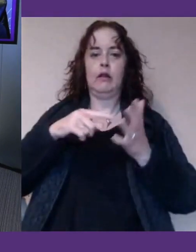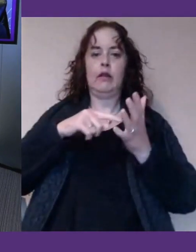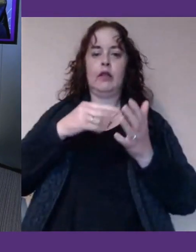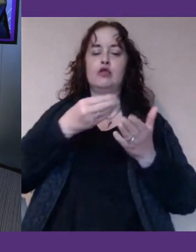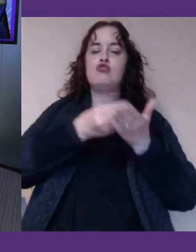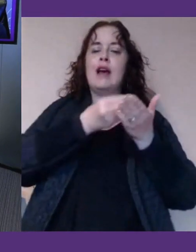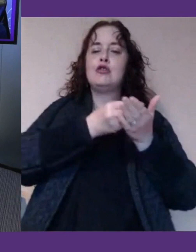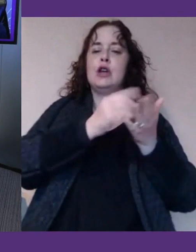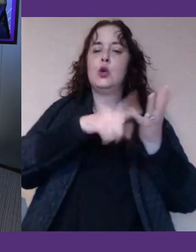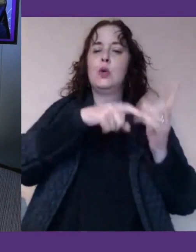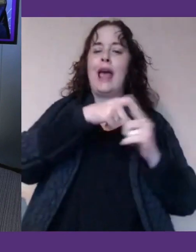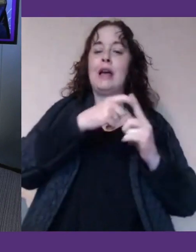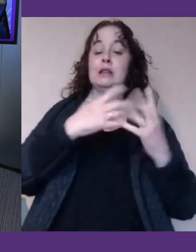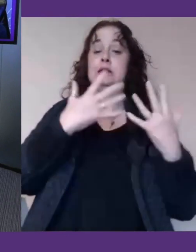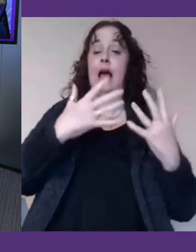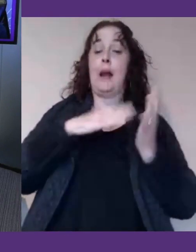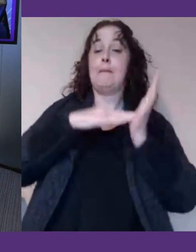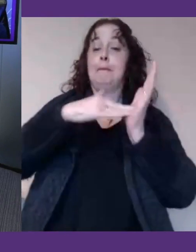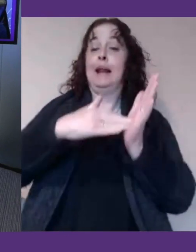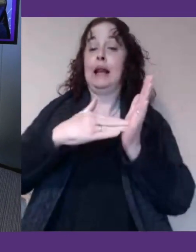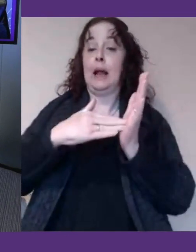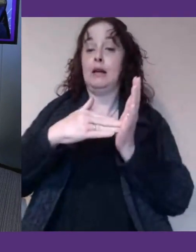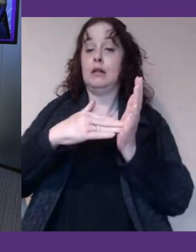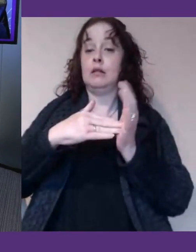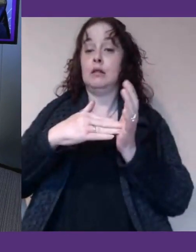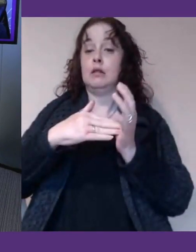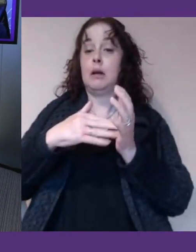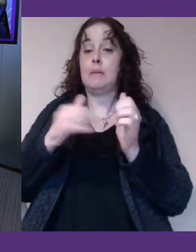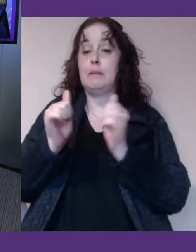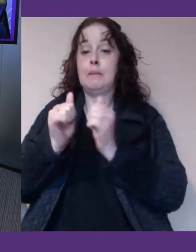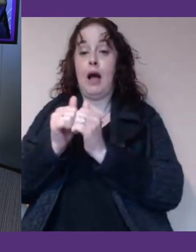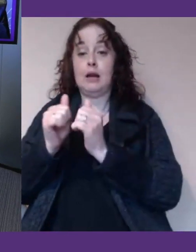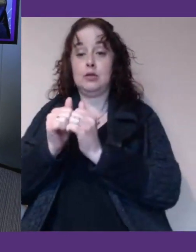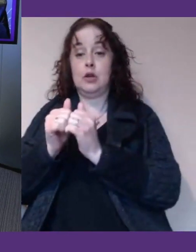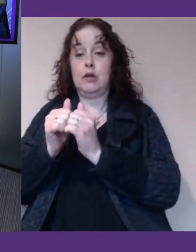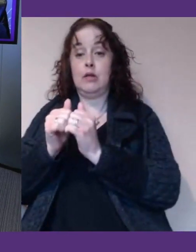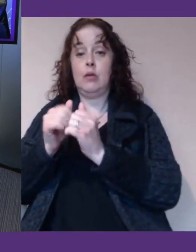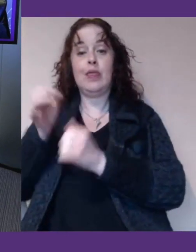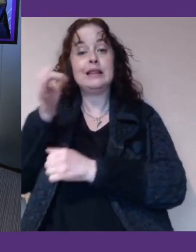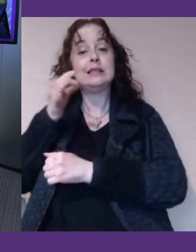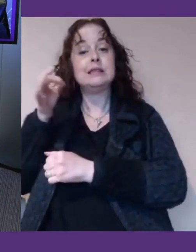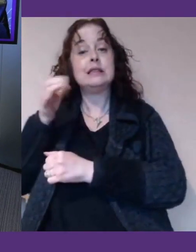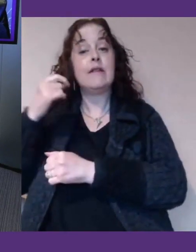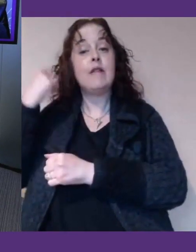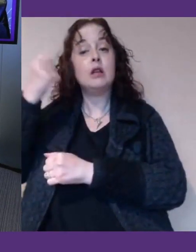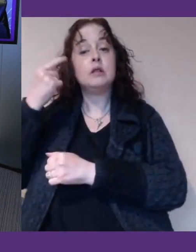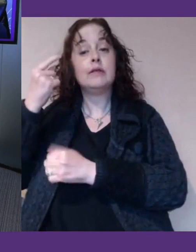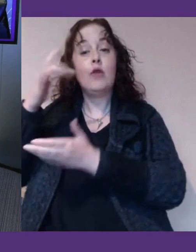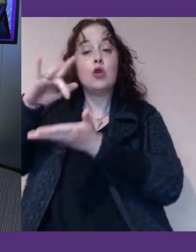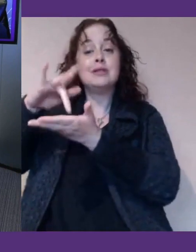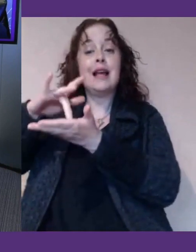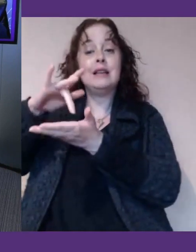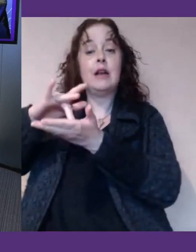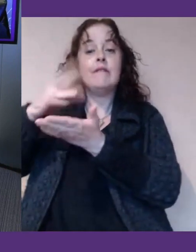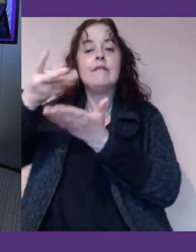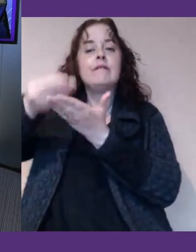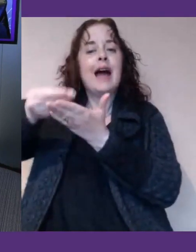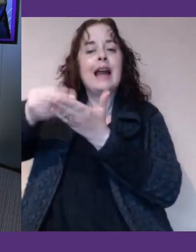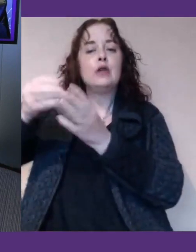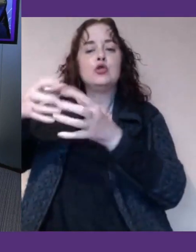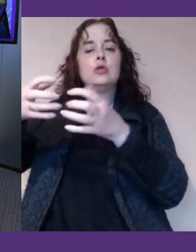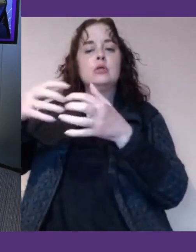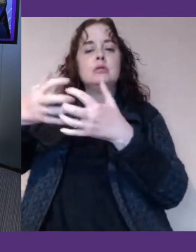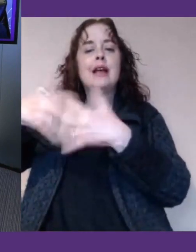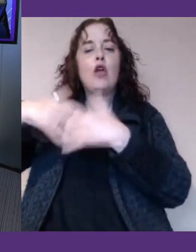million pounds in partnership with the City of London for a center for financial technology. We've already begun